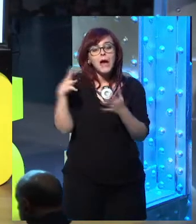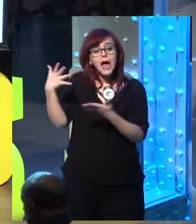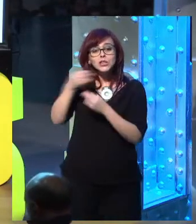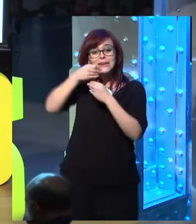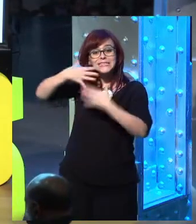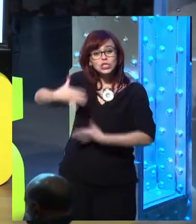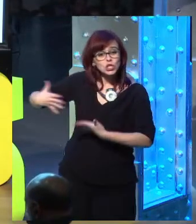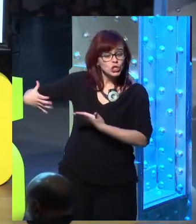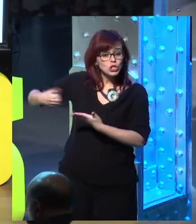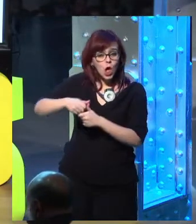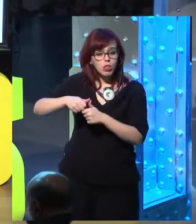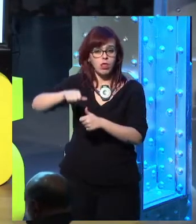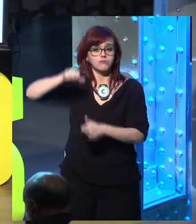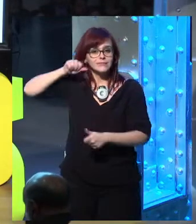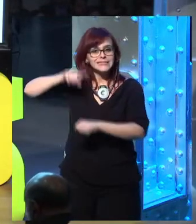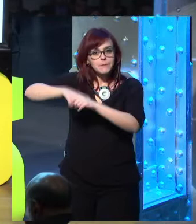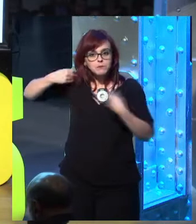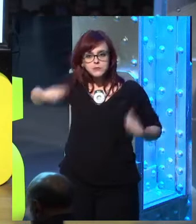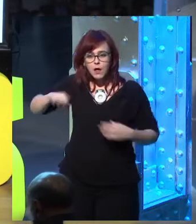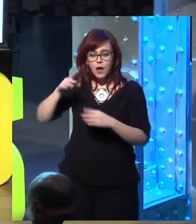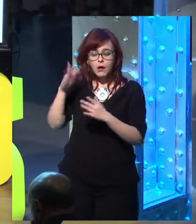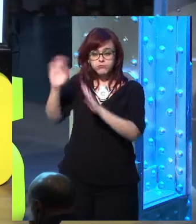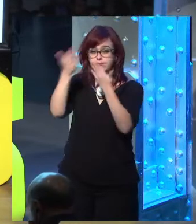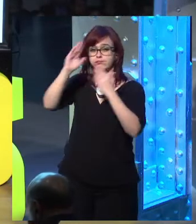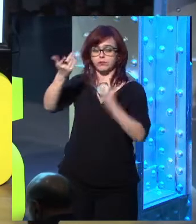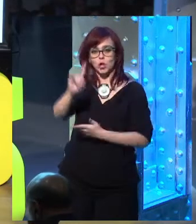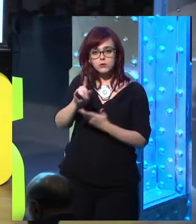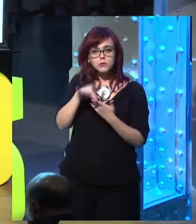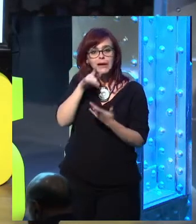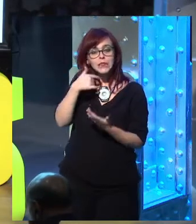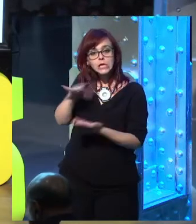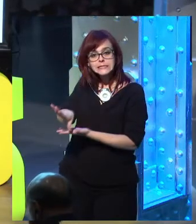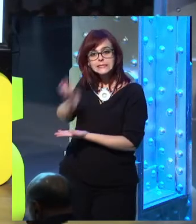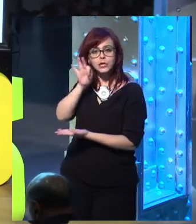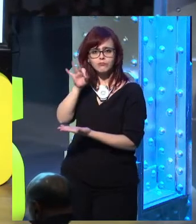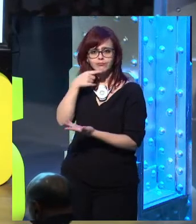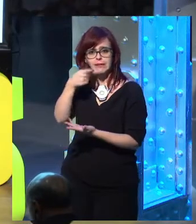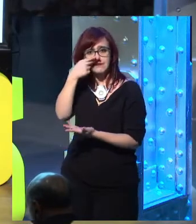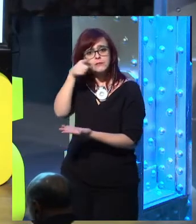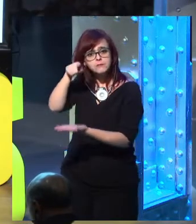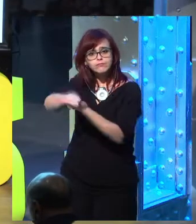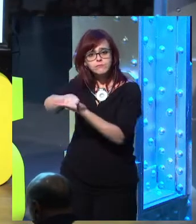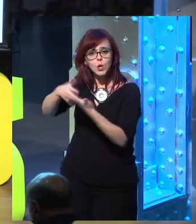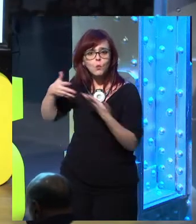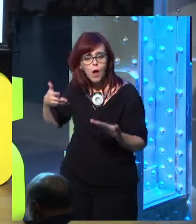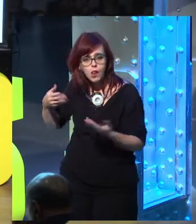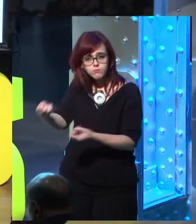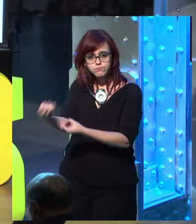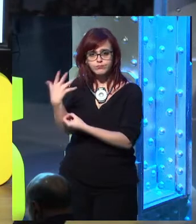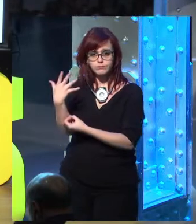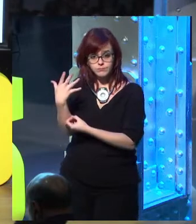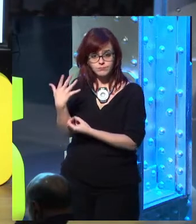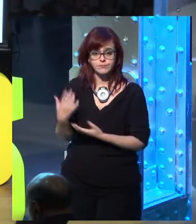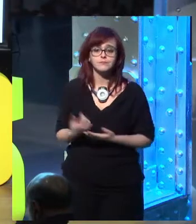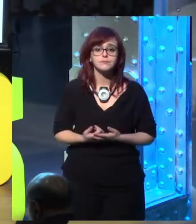security and connectivity are that we expect companies to provide a very crucial function, and also be experts in security.